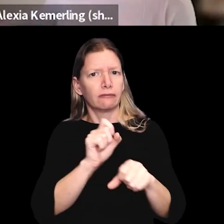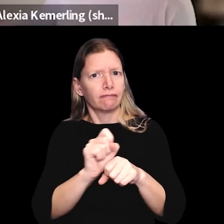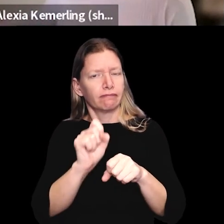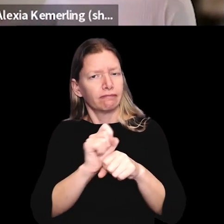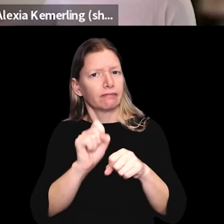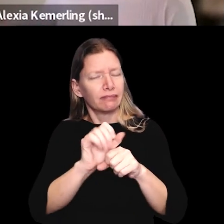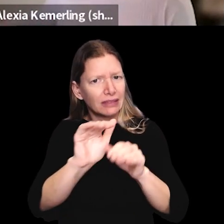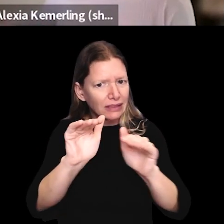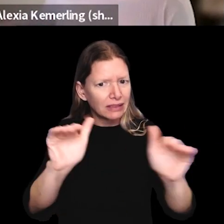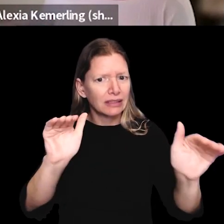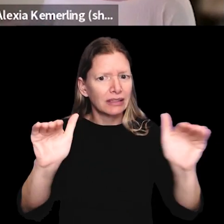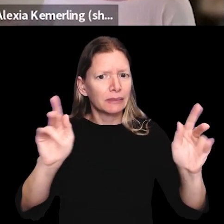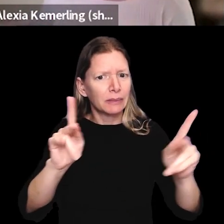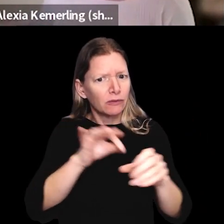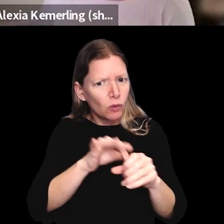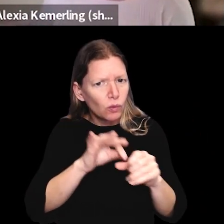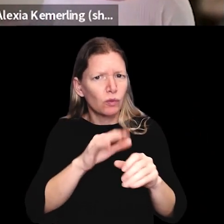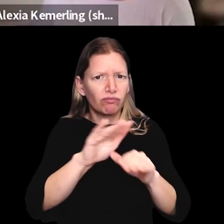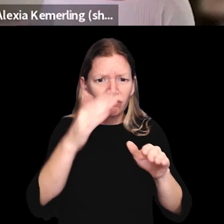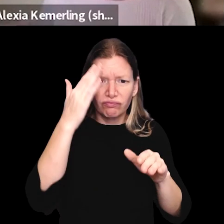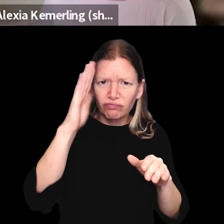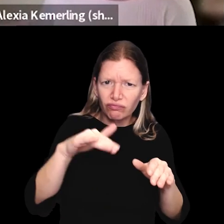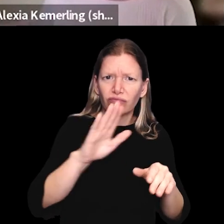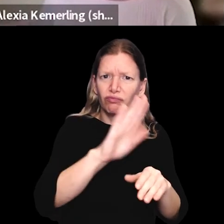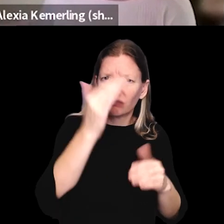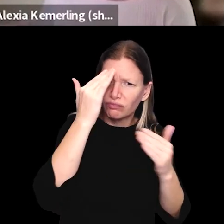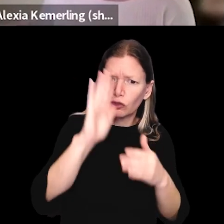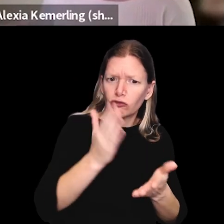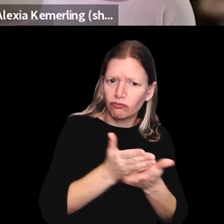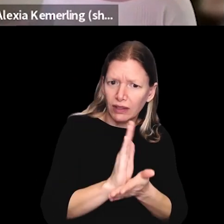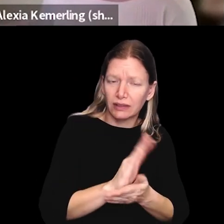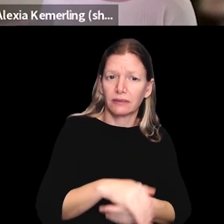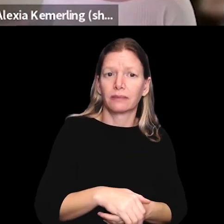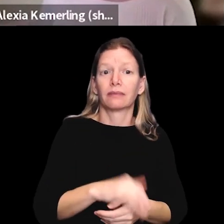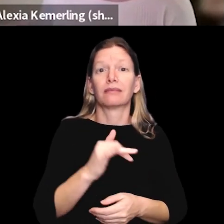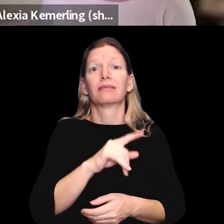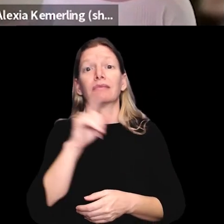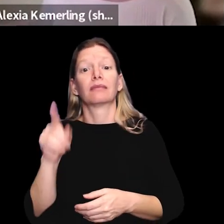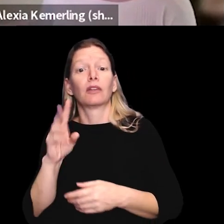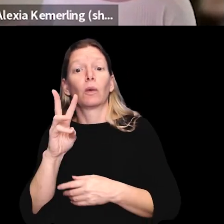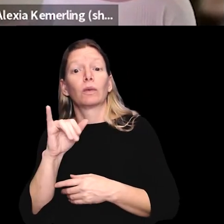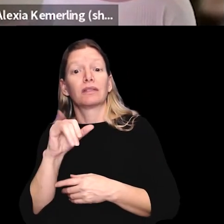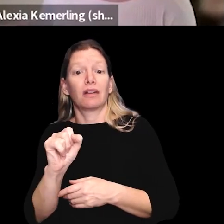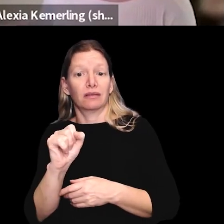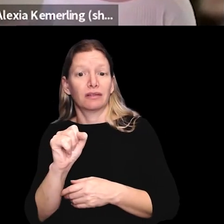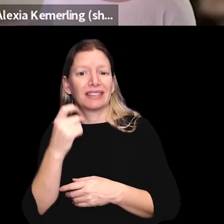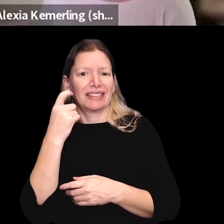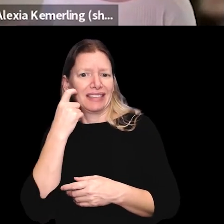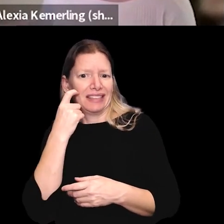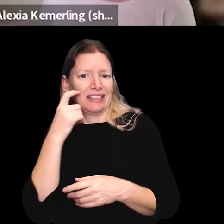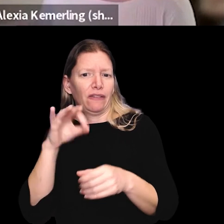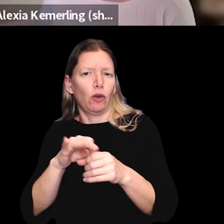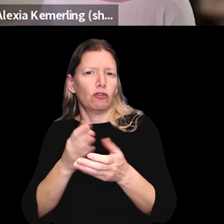And so this they've really been working on getting out the vote and making people aware of their rights. And then the Wisconsin Disability Vote